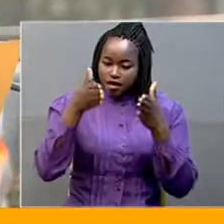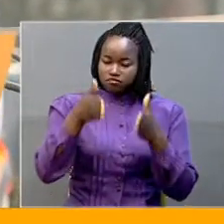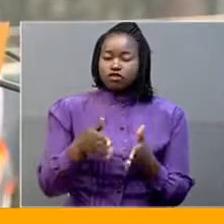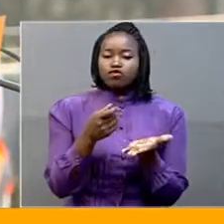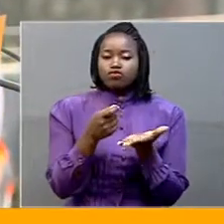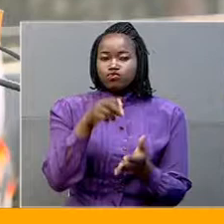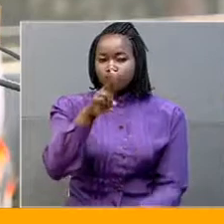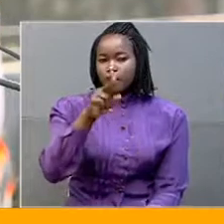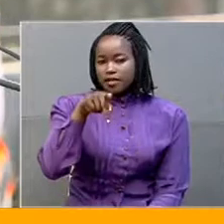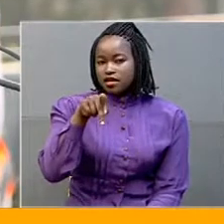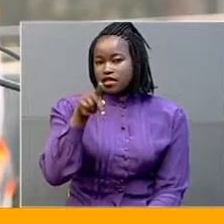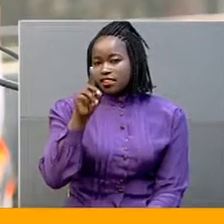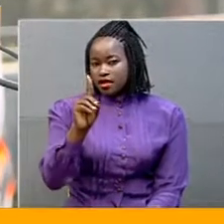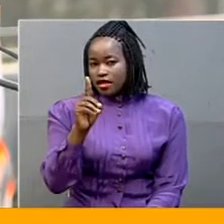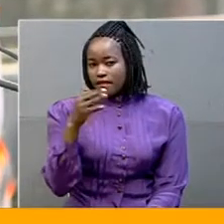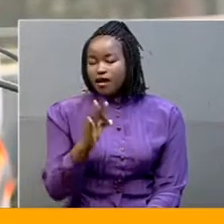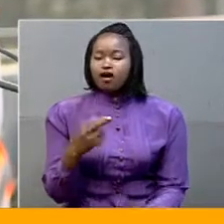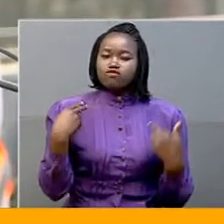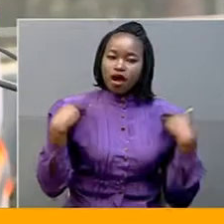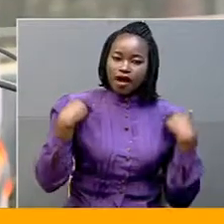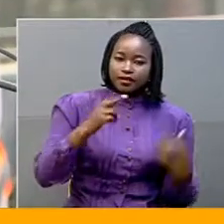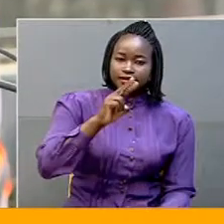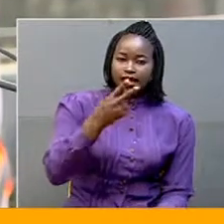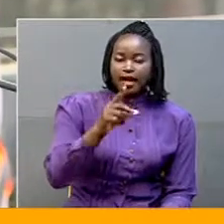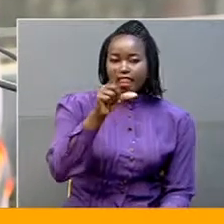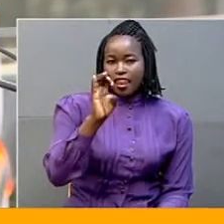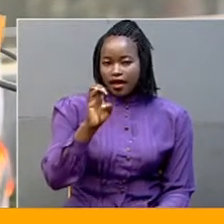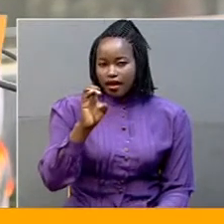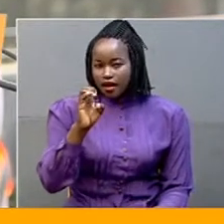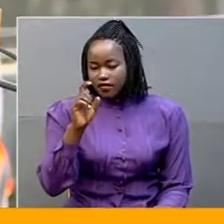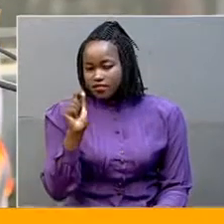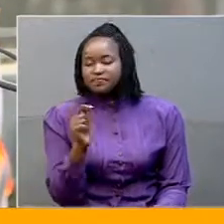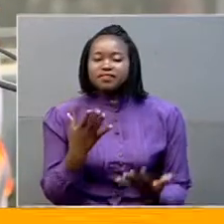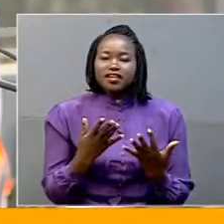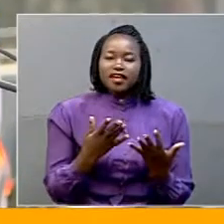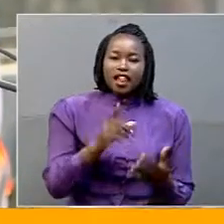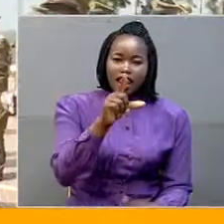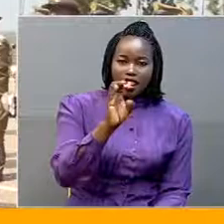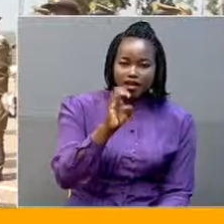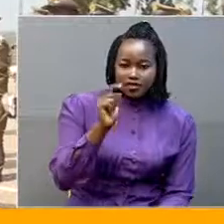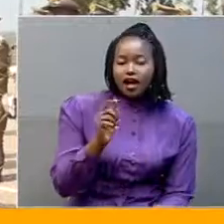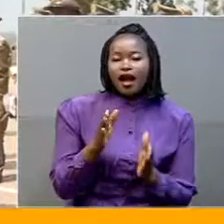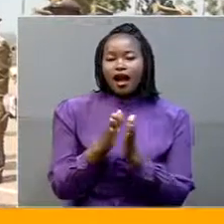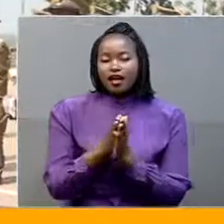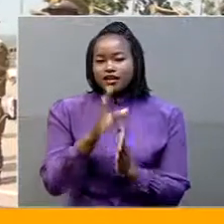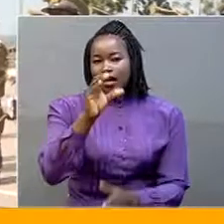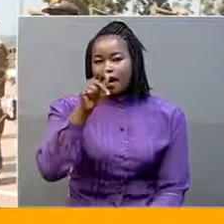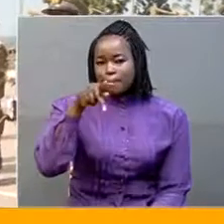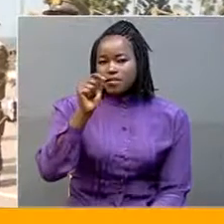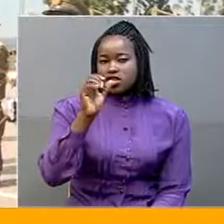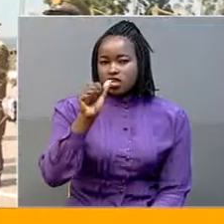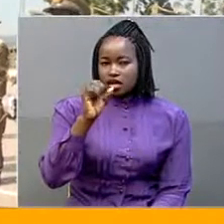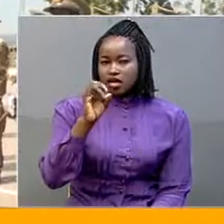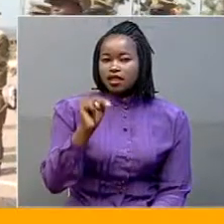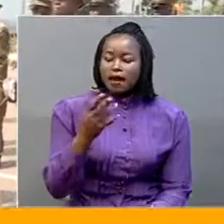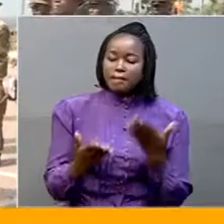at the ranks of second lieutenants, lieutenants and captains. May God help you.